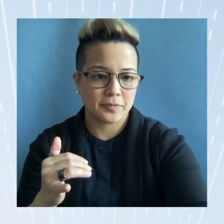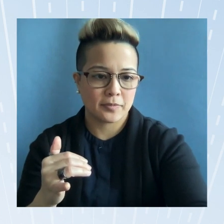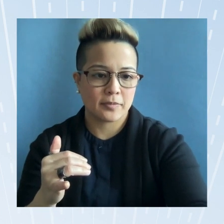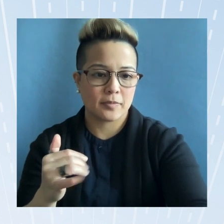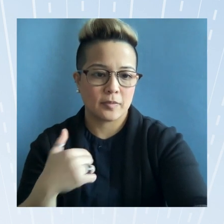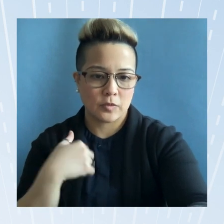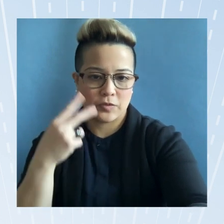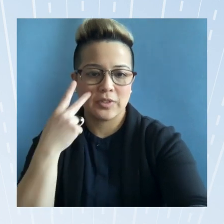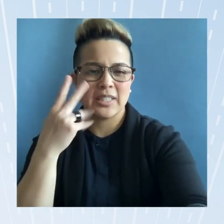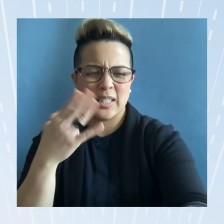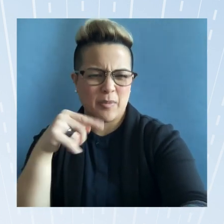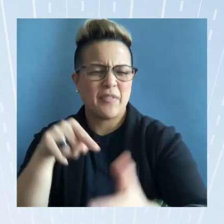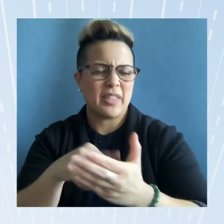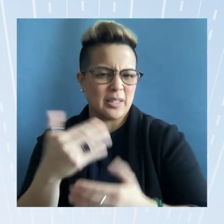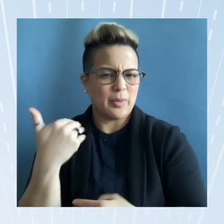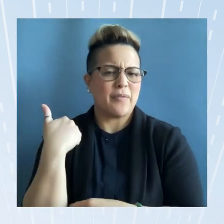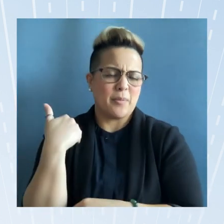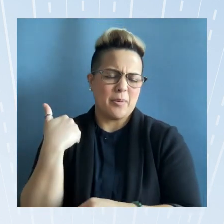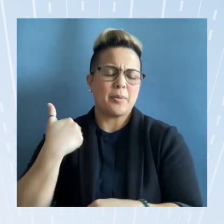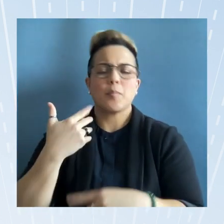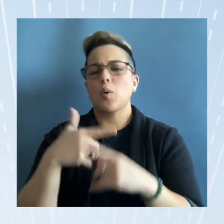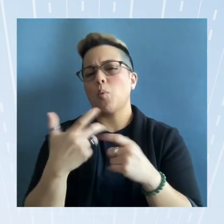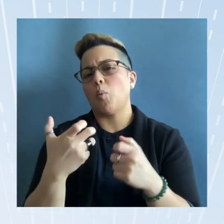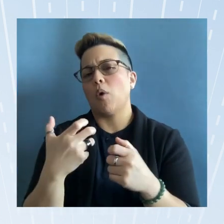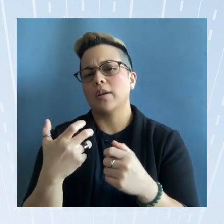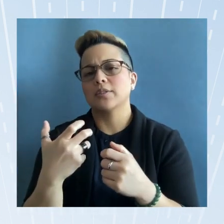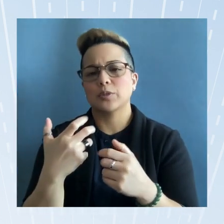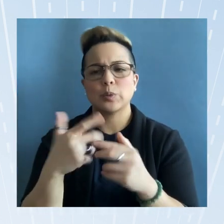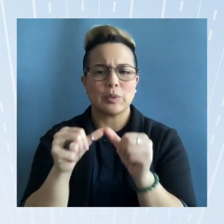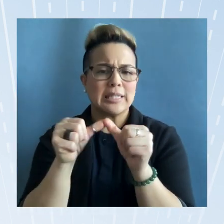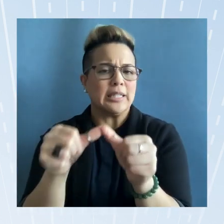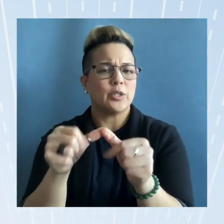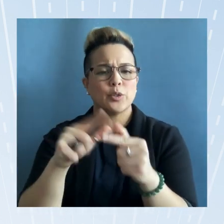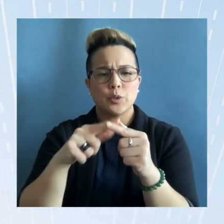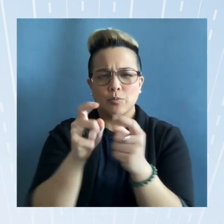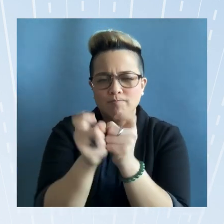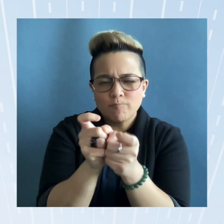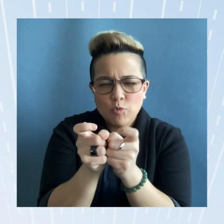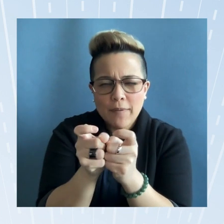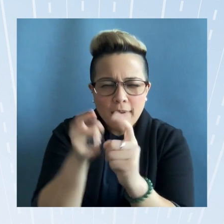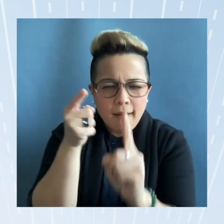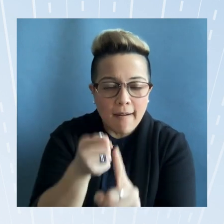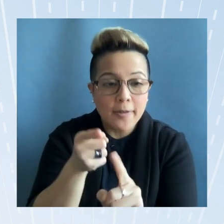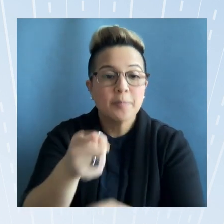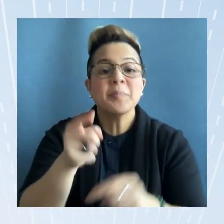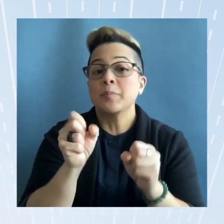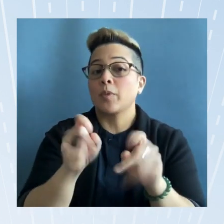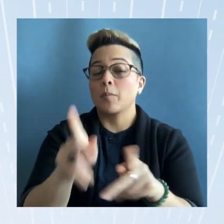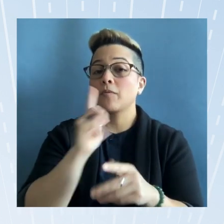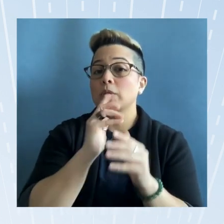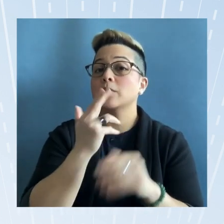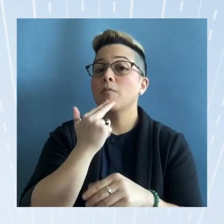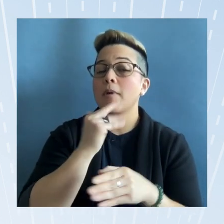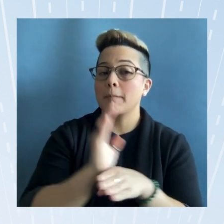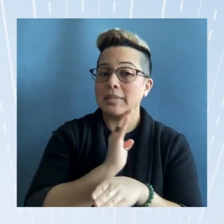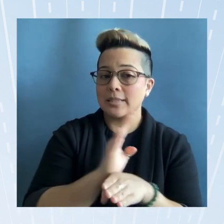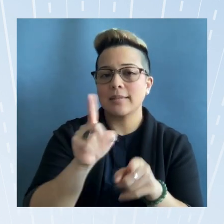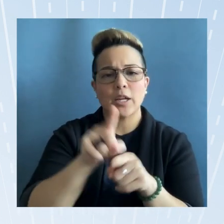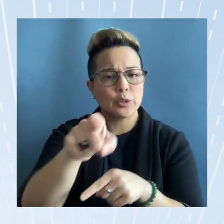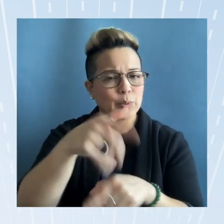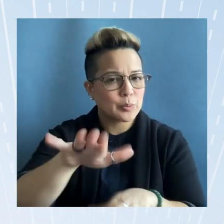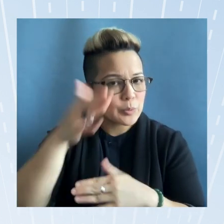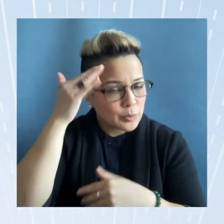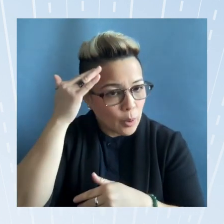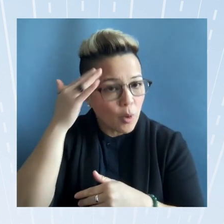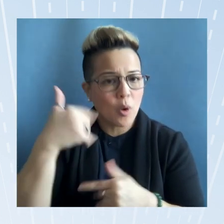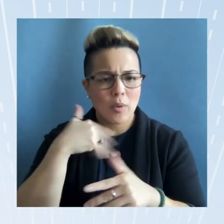some of this before but we wanted to we've made you know continue to refine um opportunities for small business as you know we've sort of broken